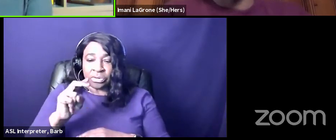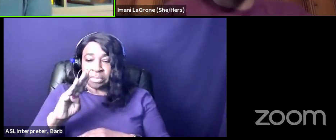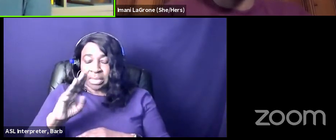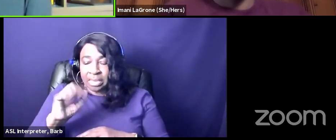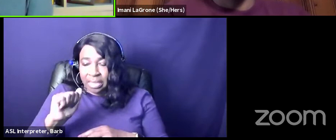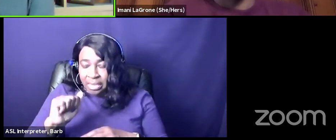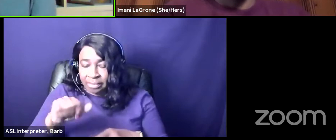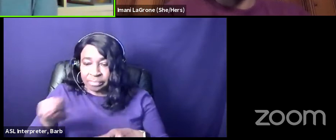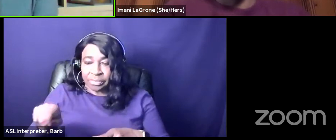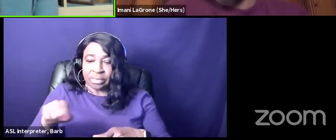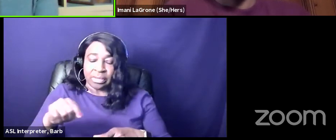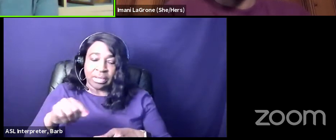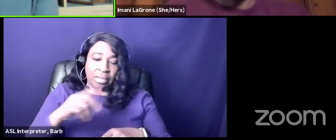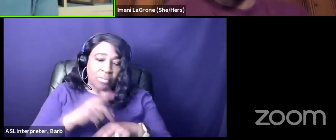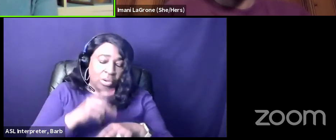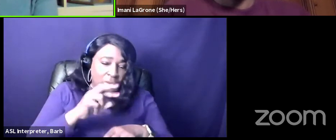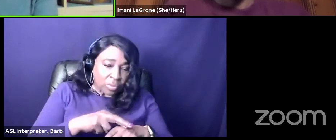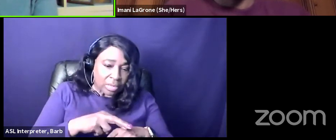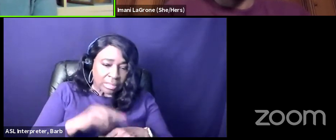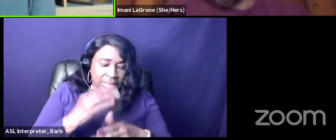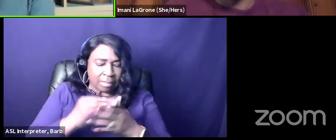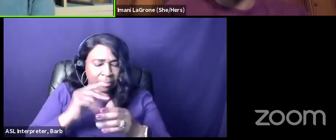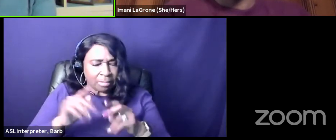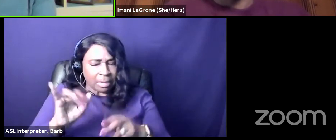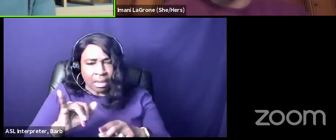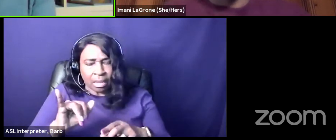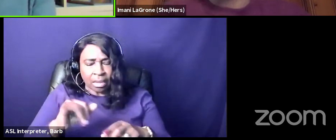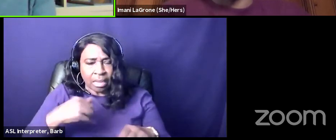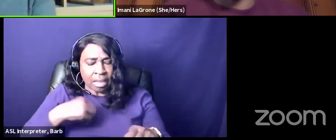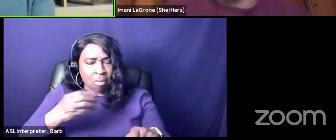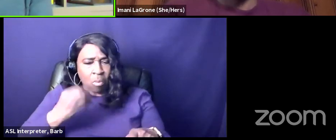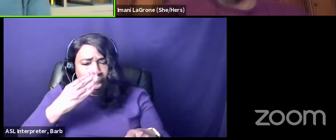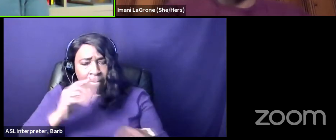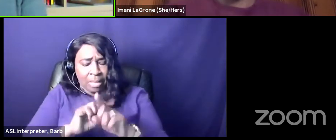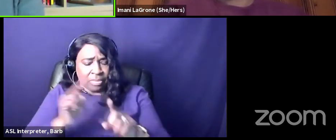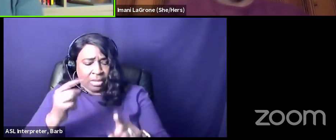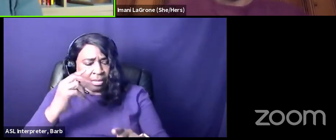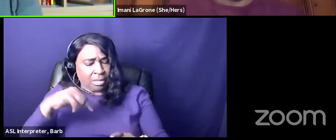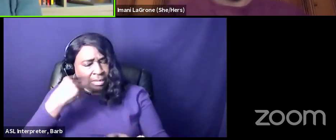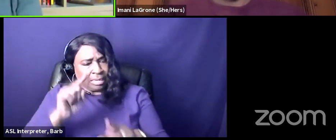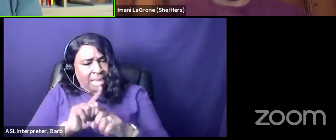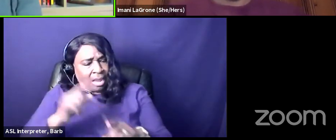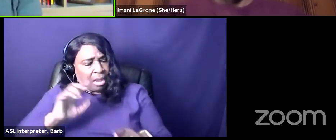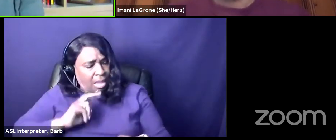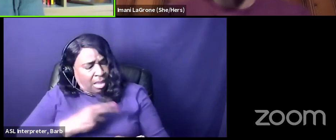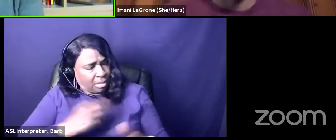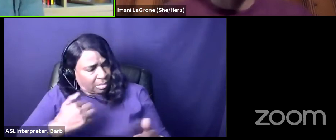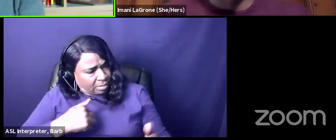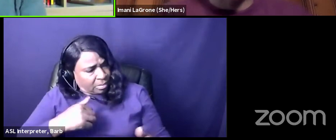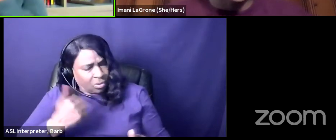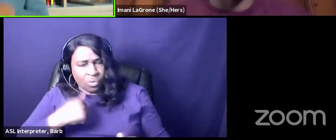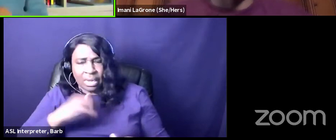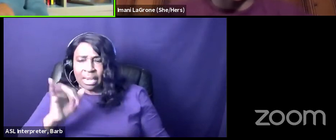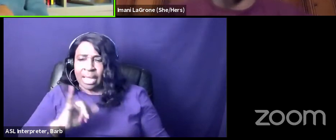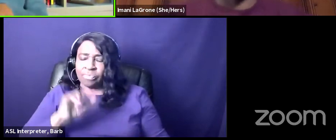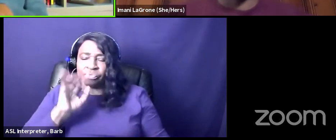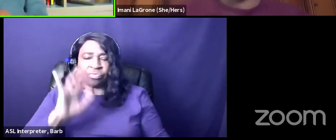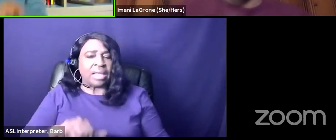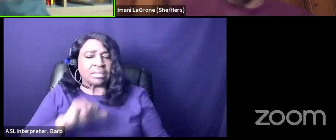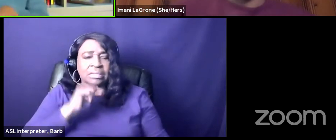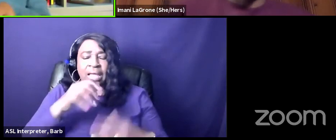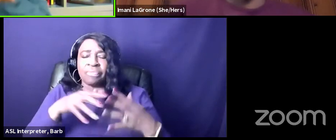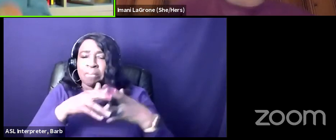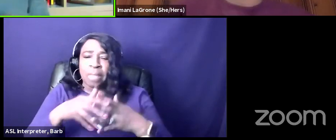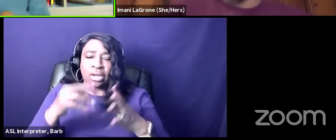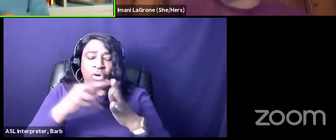republic puerto rico some people are like oh no i'm white and they look like us and it's like okay well that's not the american rules so now we need to